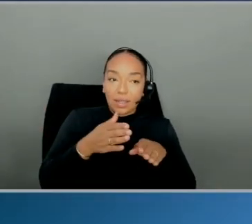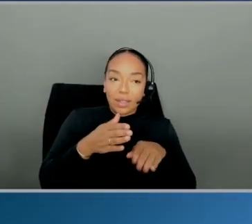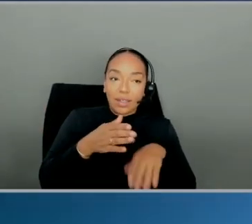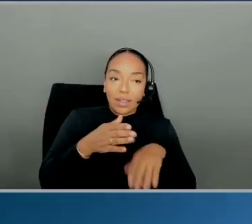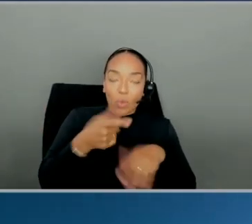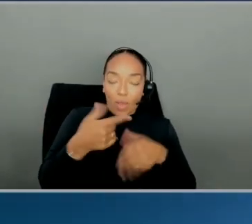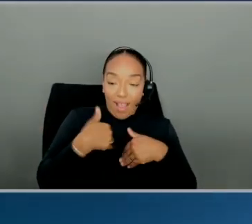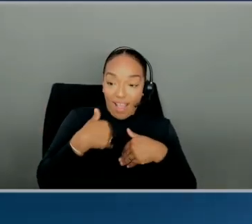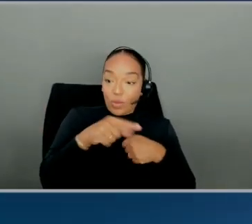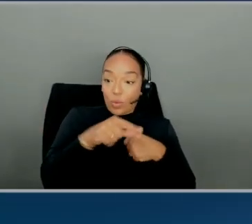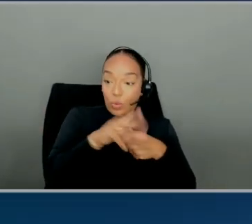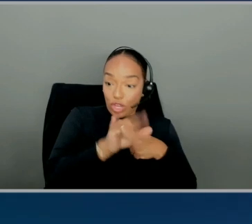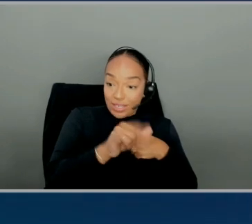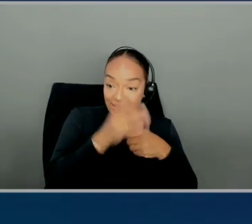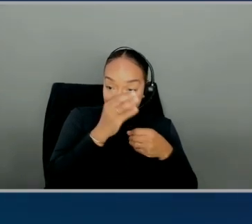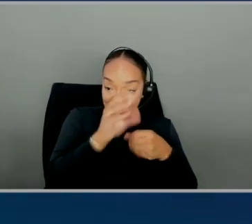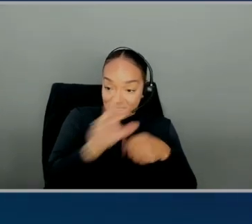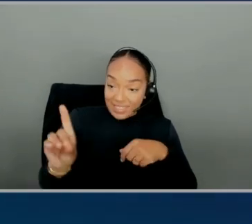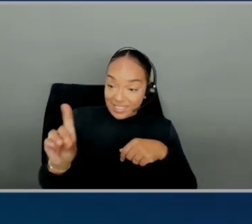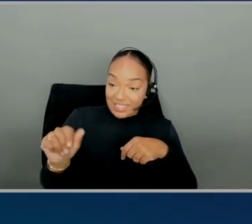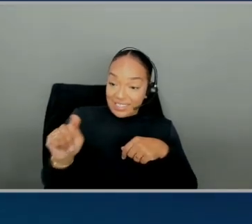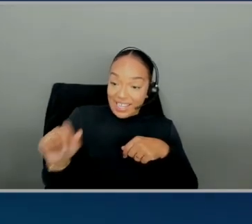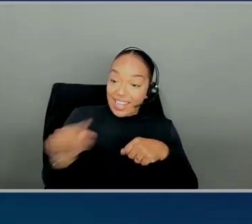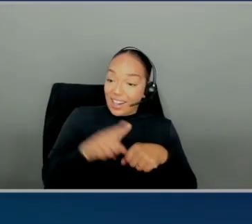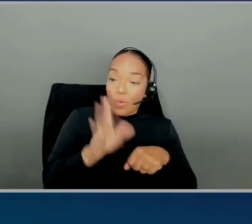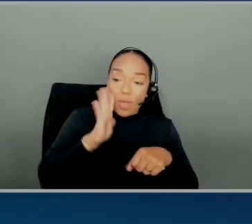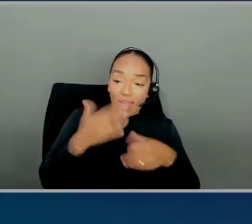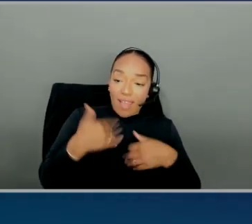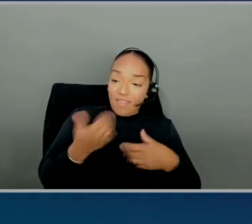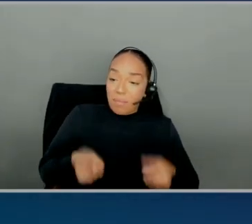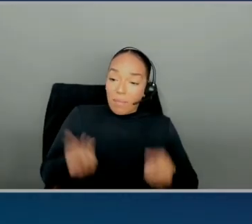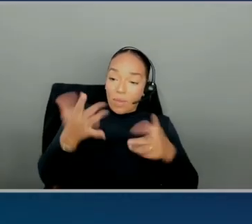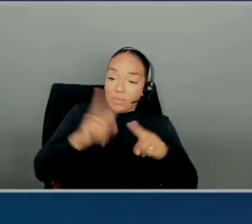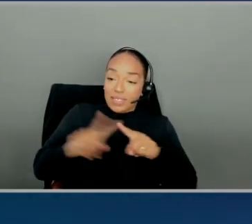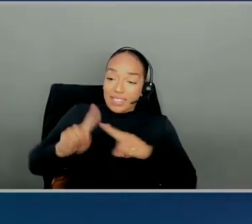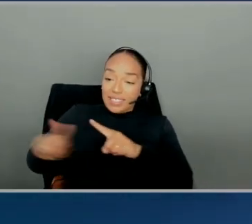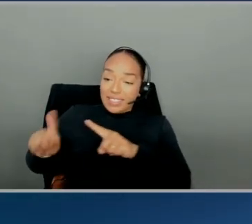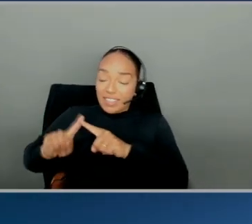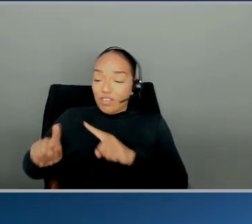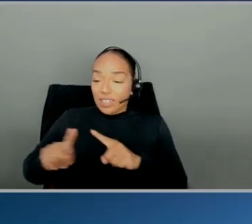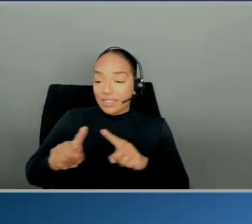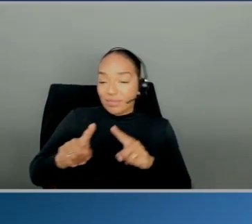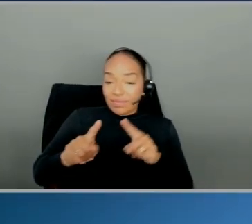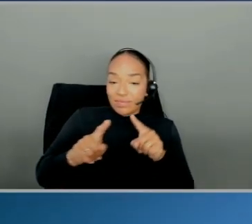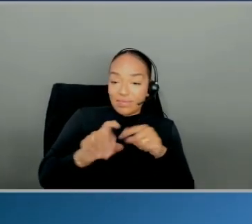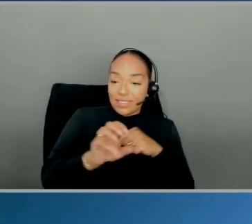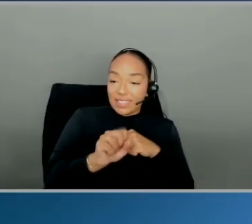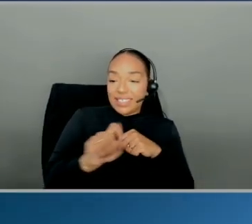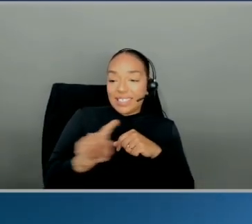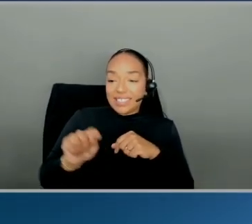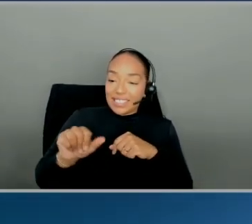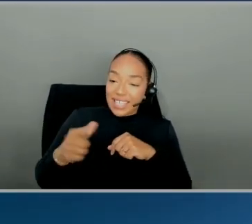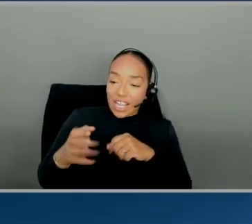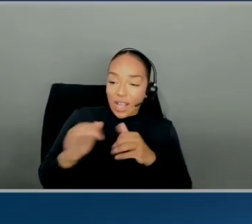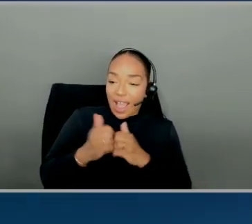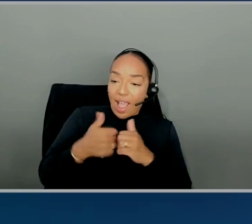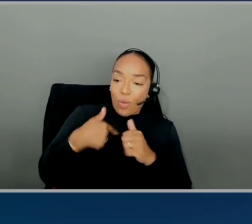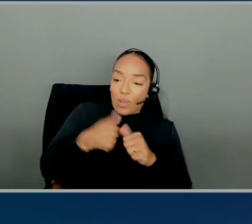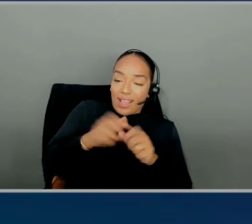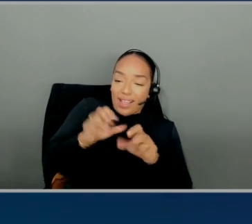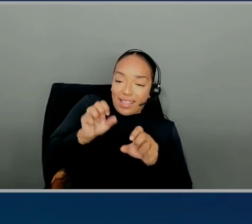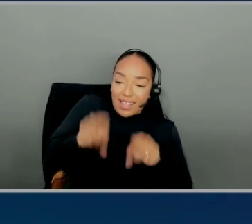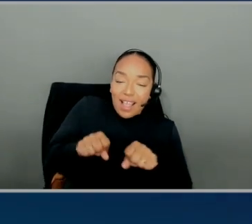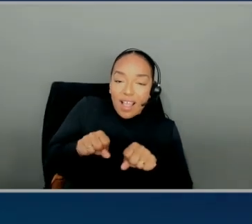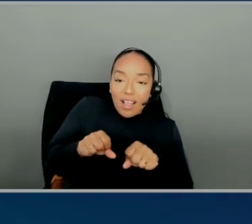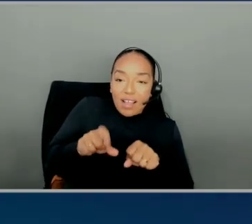and it goes through multiple stages where we look at how to optimize it, right? And-